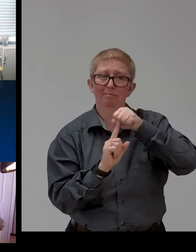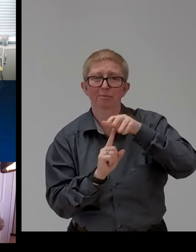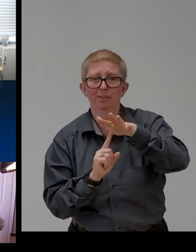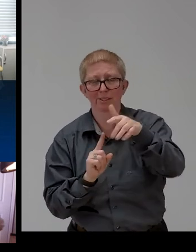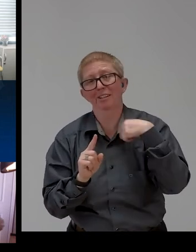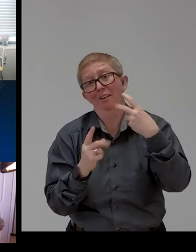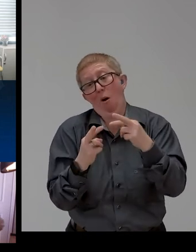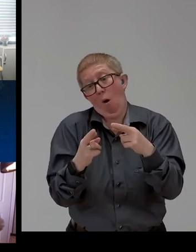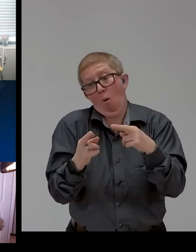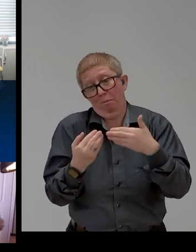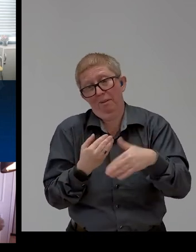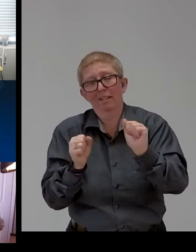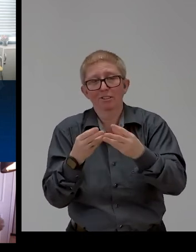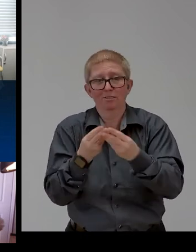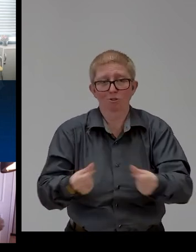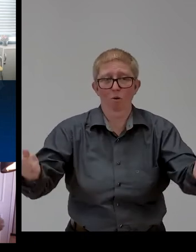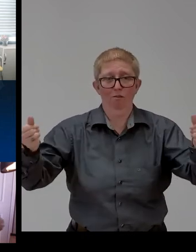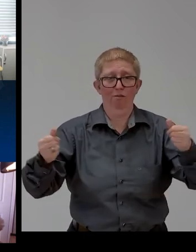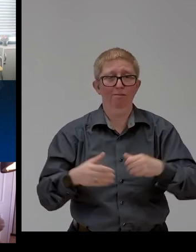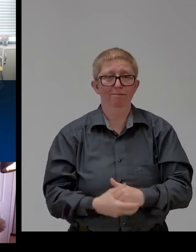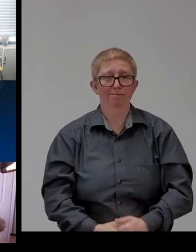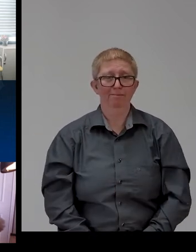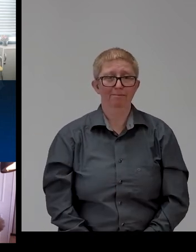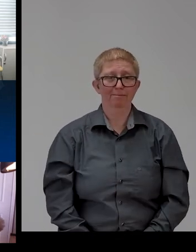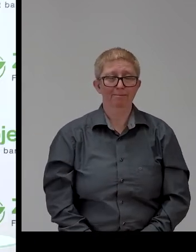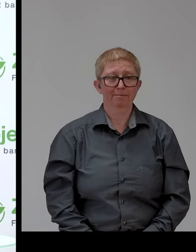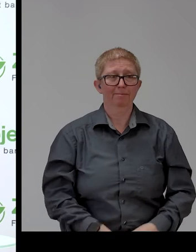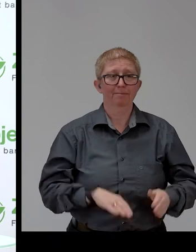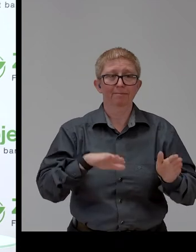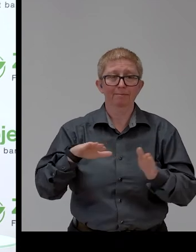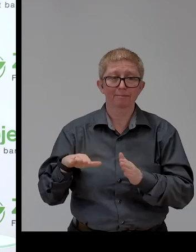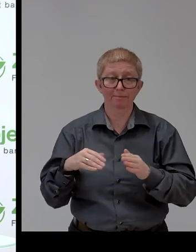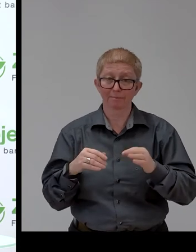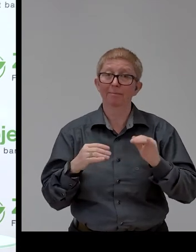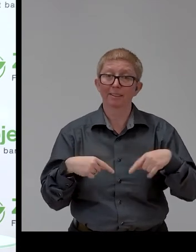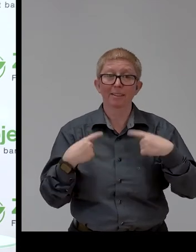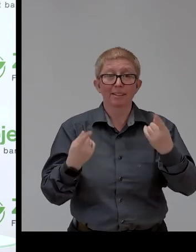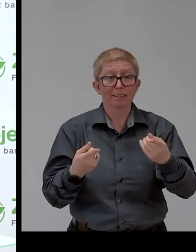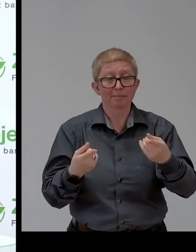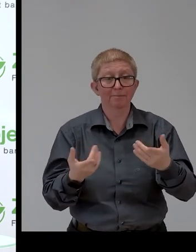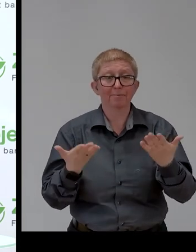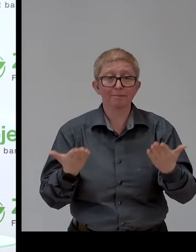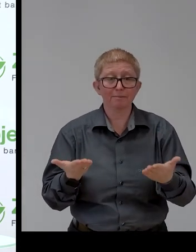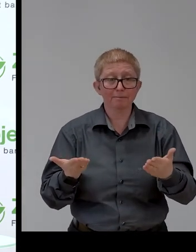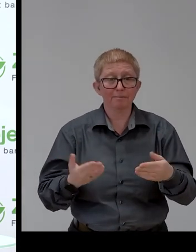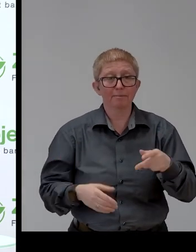you all. All right, we will continue with POE Labs from Turkey.